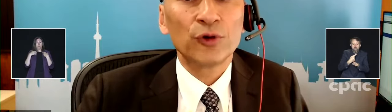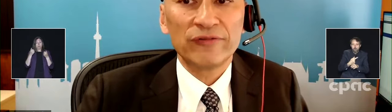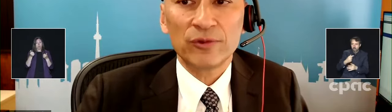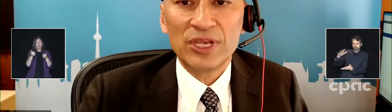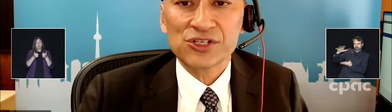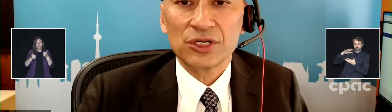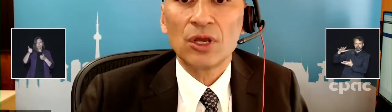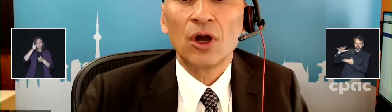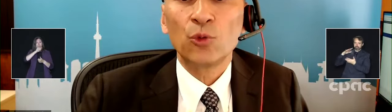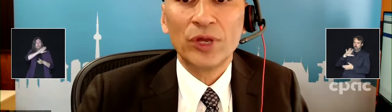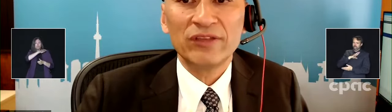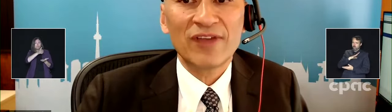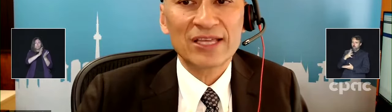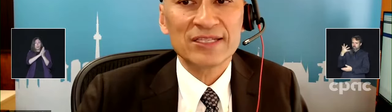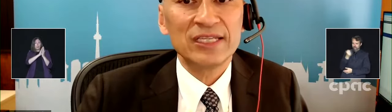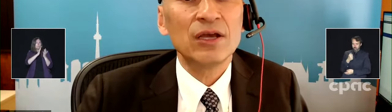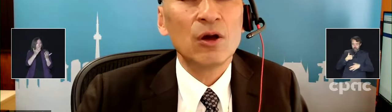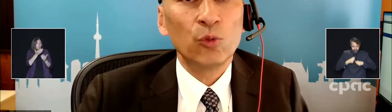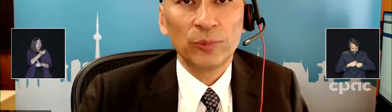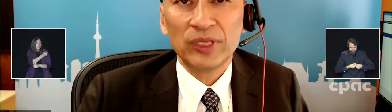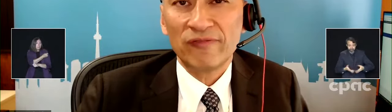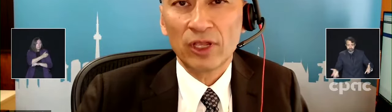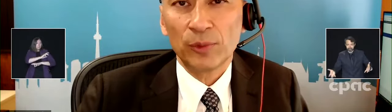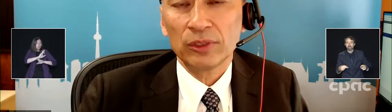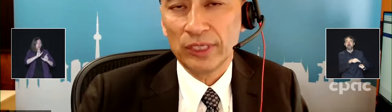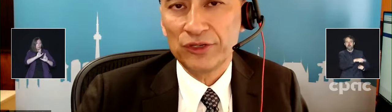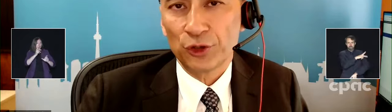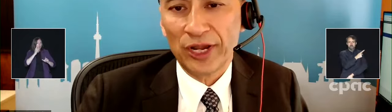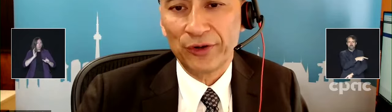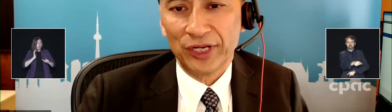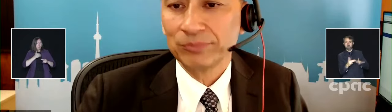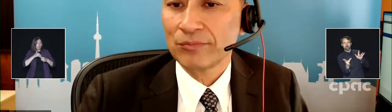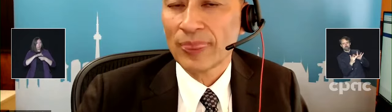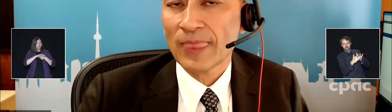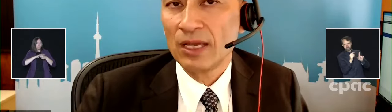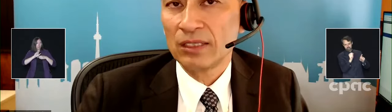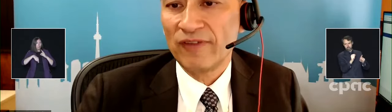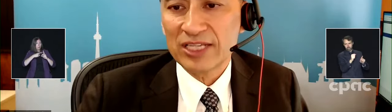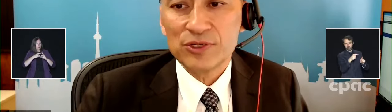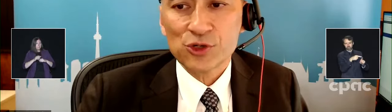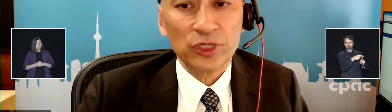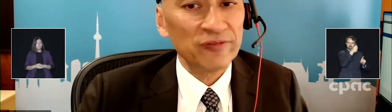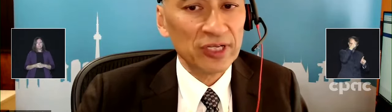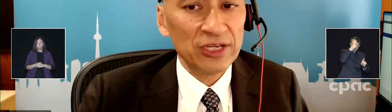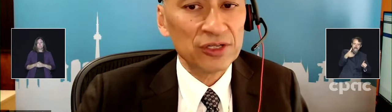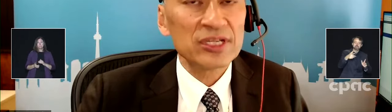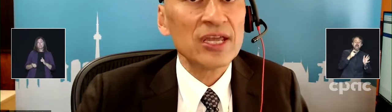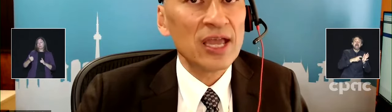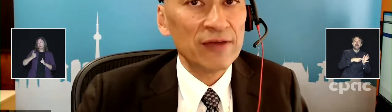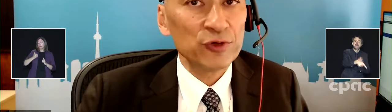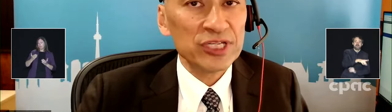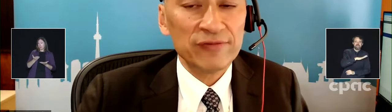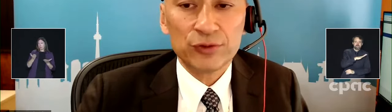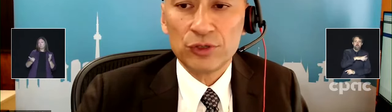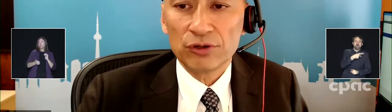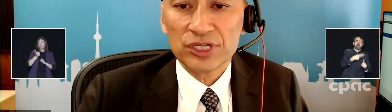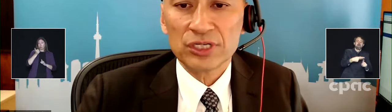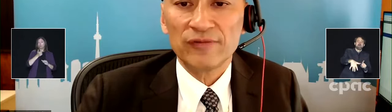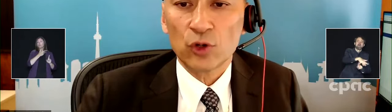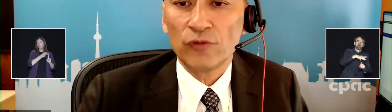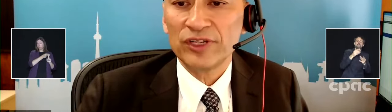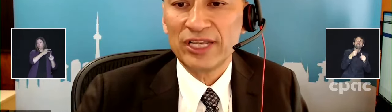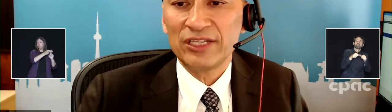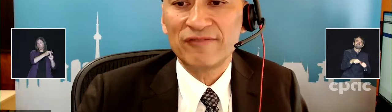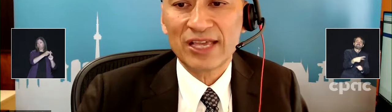for information on when the vaccine will be available in your area. The vast majority of Canadians have received two